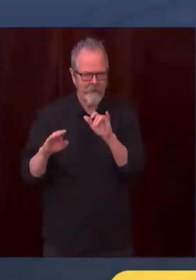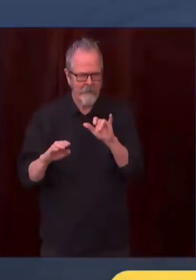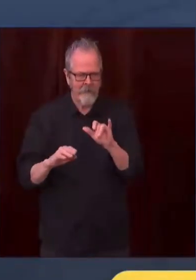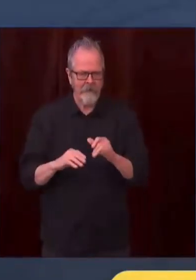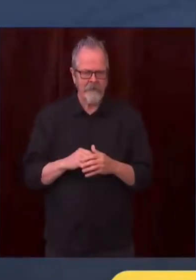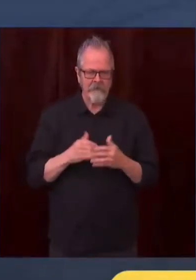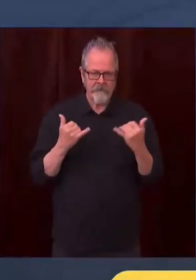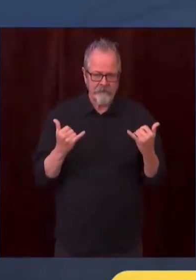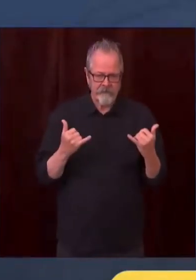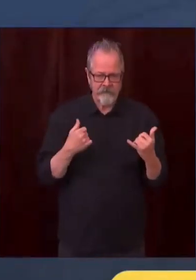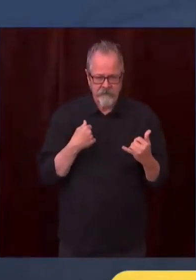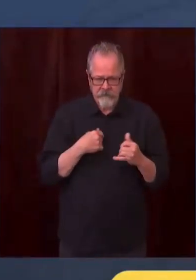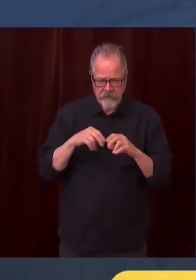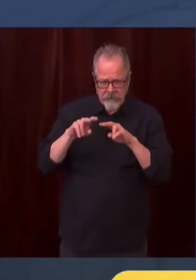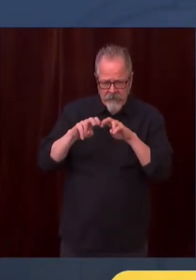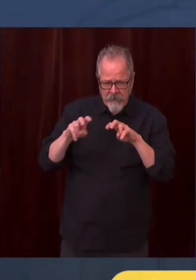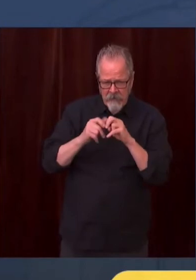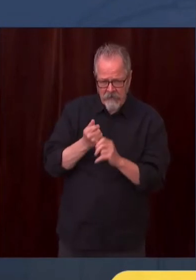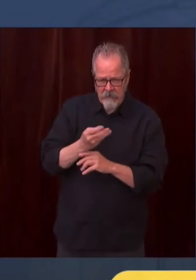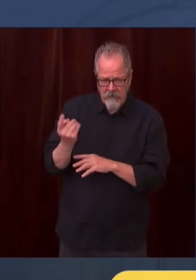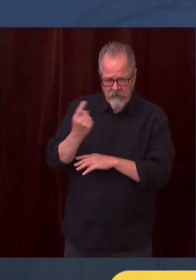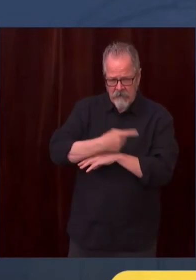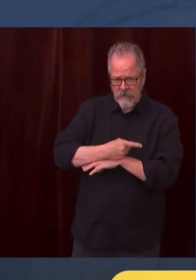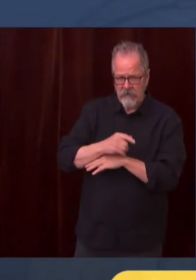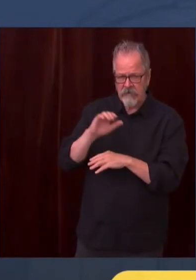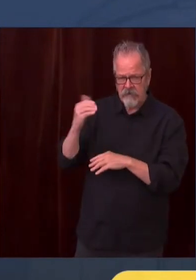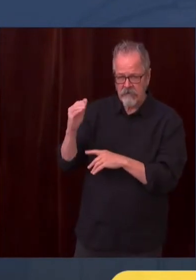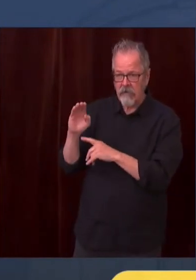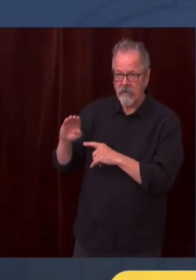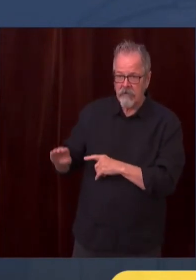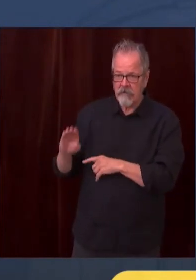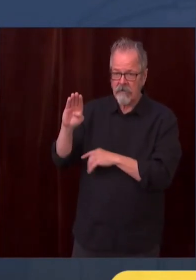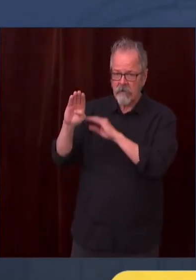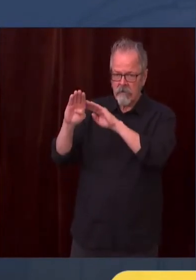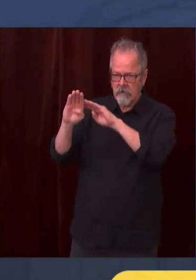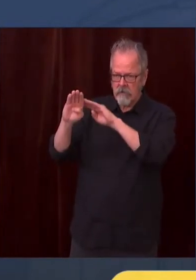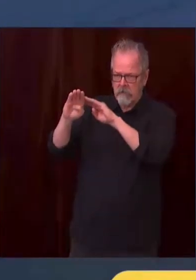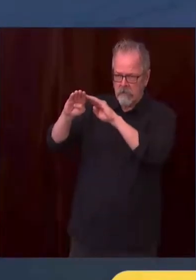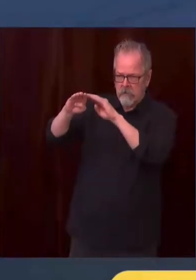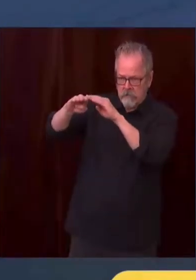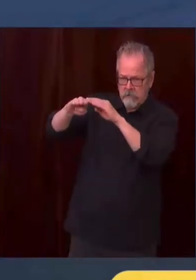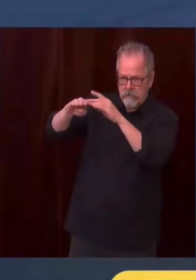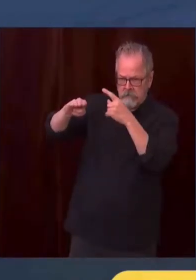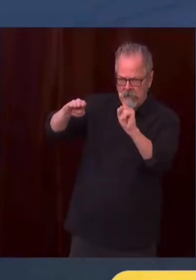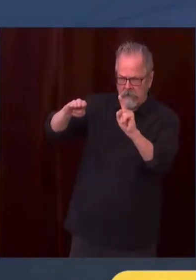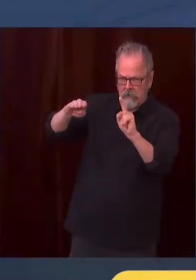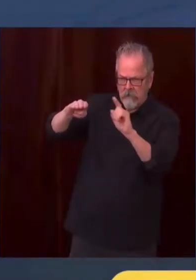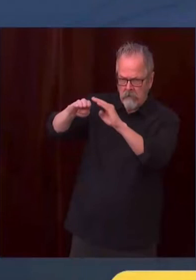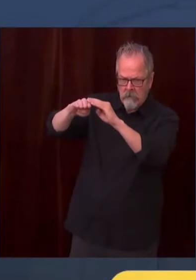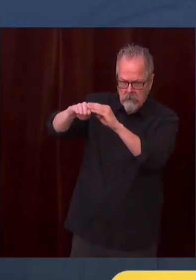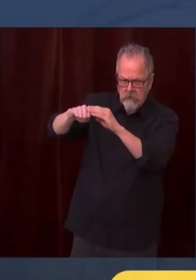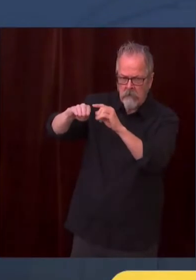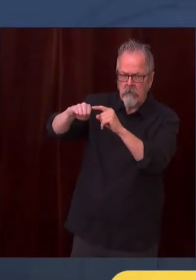potential plateauing of the COVID activity in the state of Washington, which obviously is good news. I'd like to show you